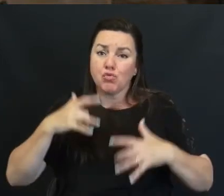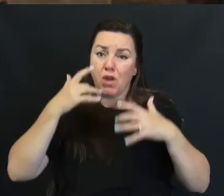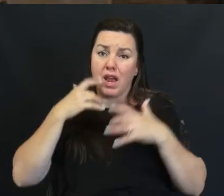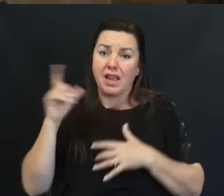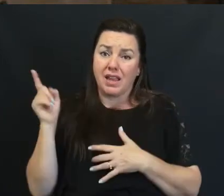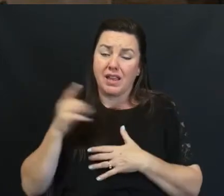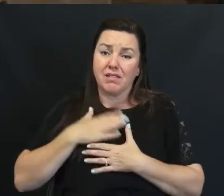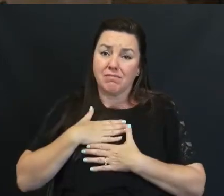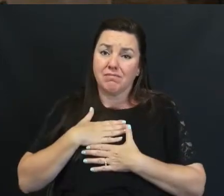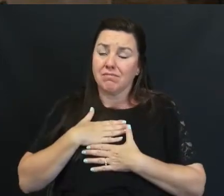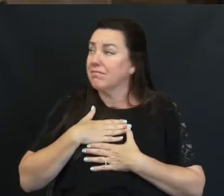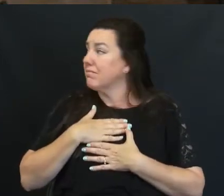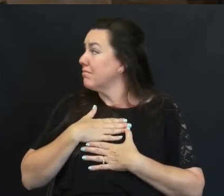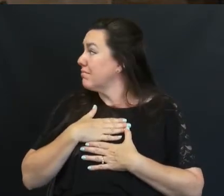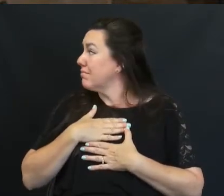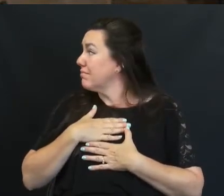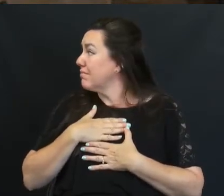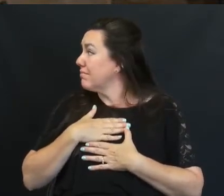Would you help